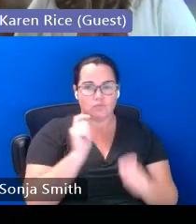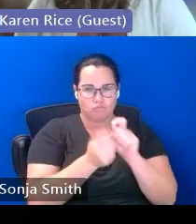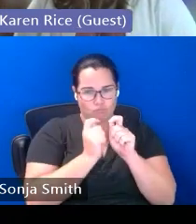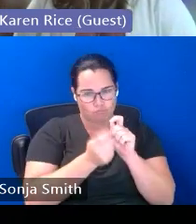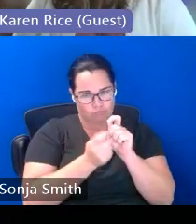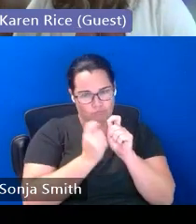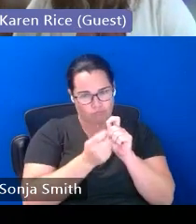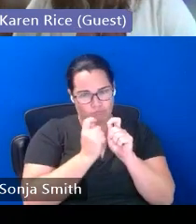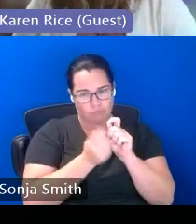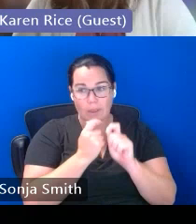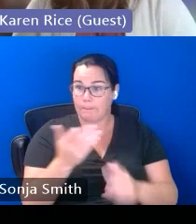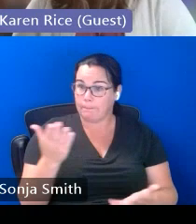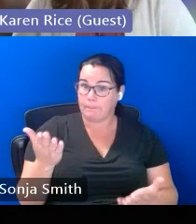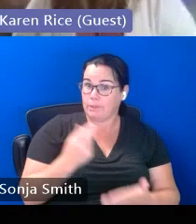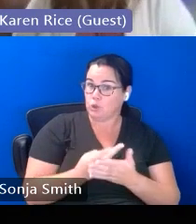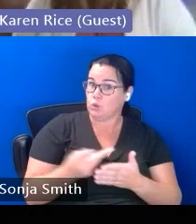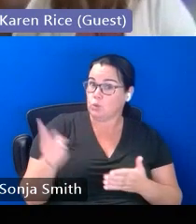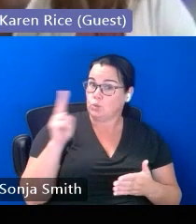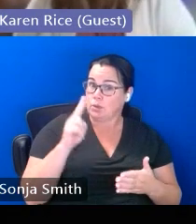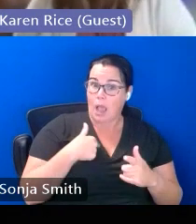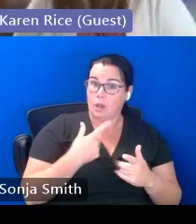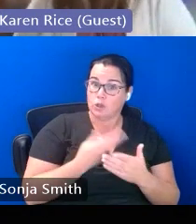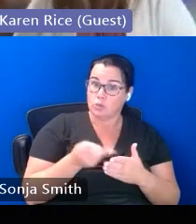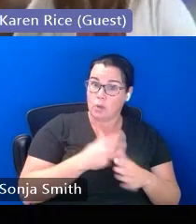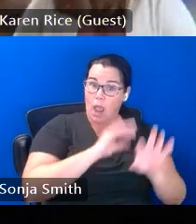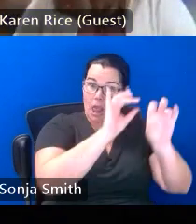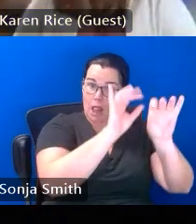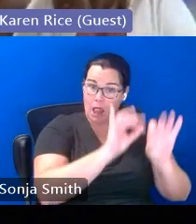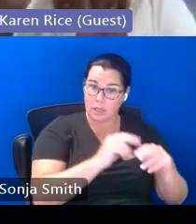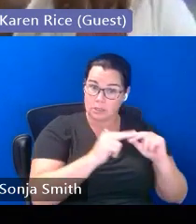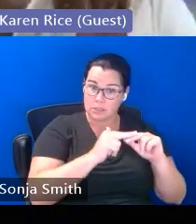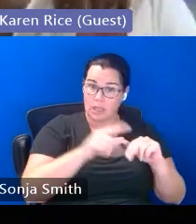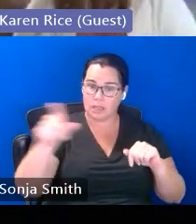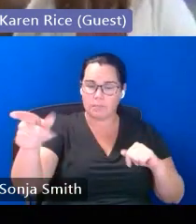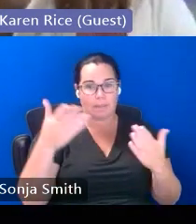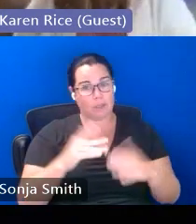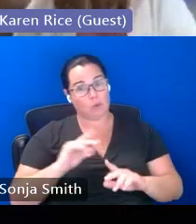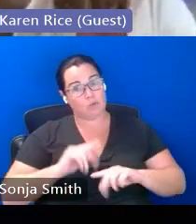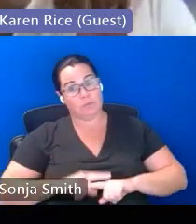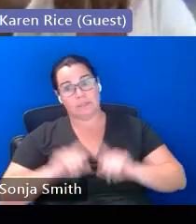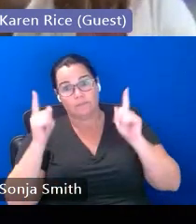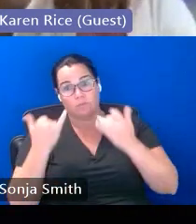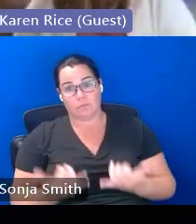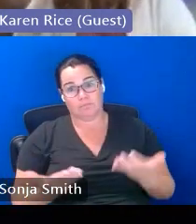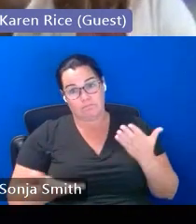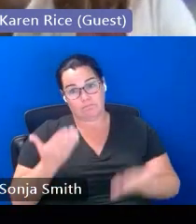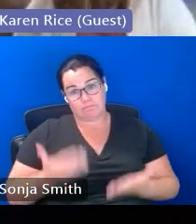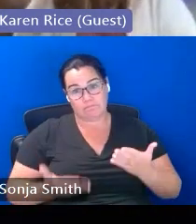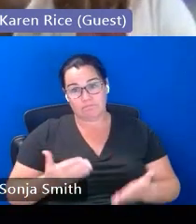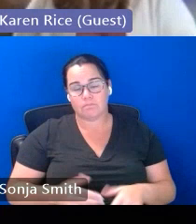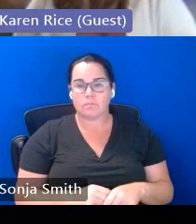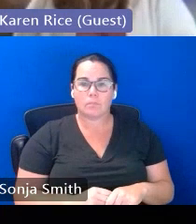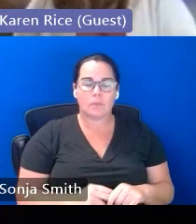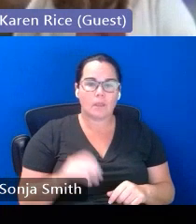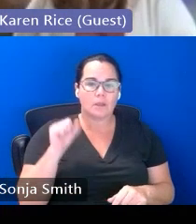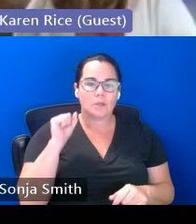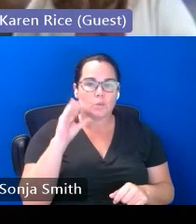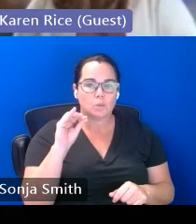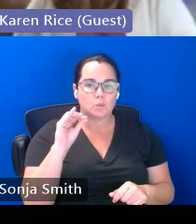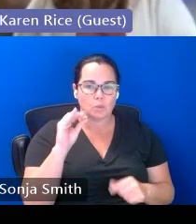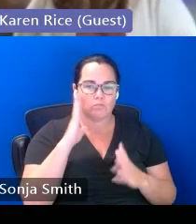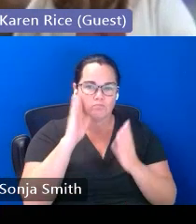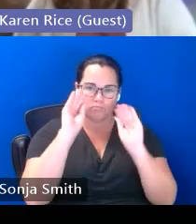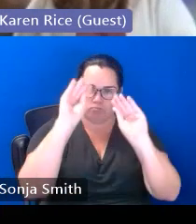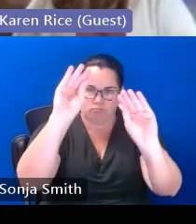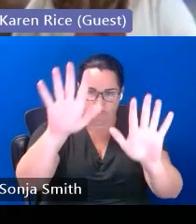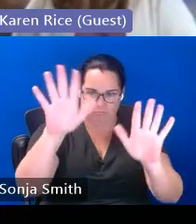may have already changed from two weeks ago when i put the slides together so um so i want to just provide you with all of that information and you'll have it and you